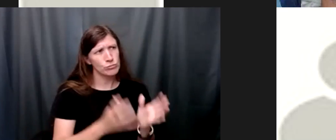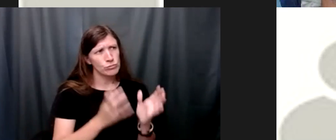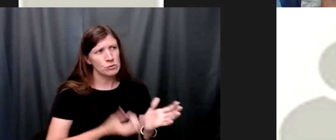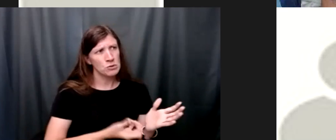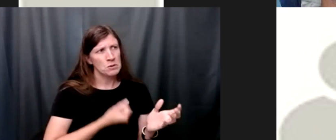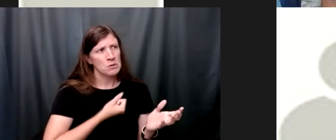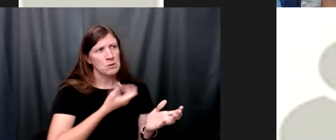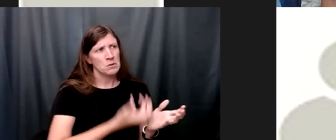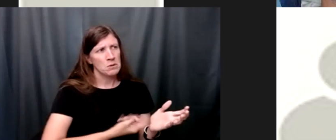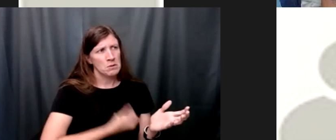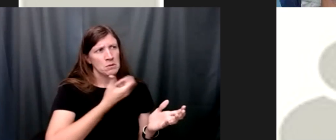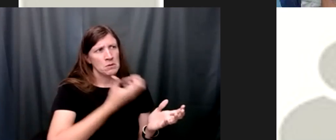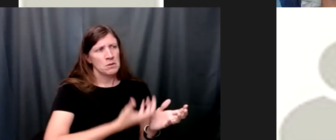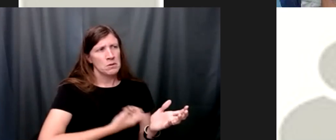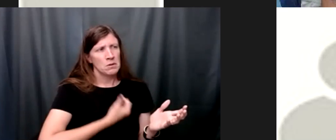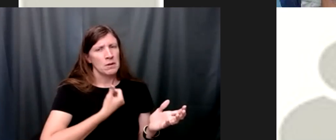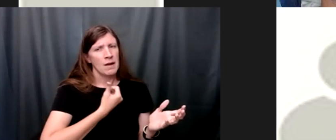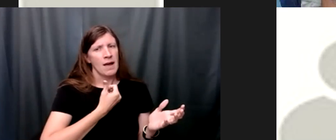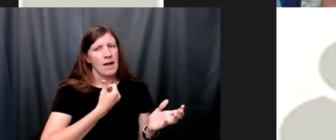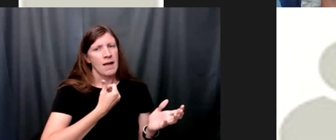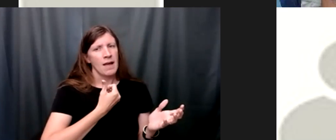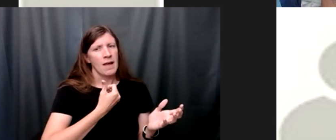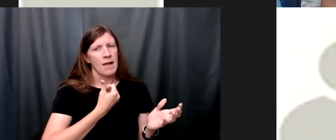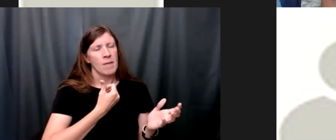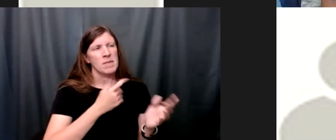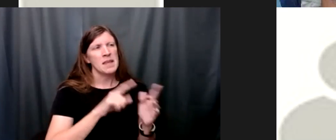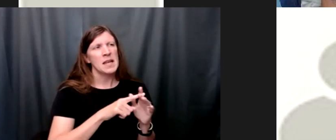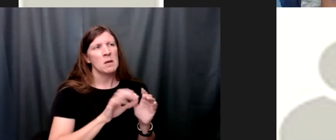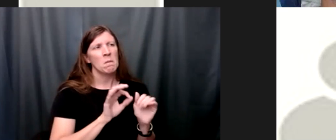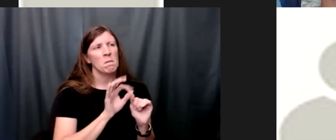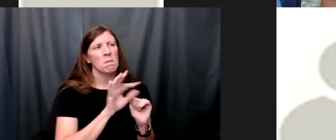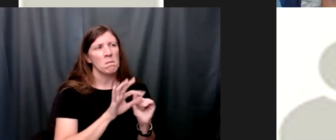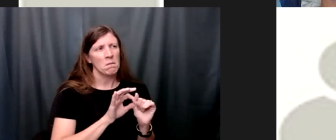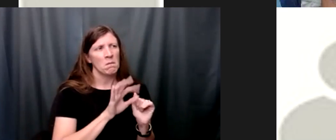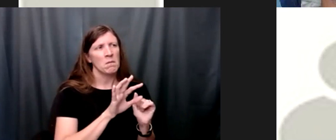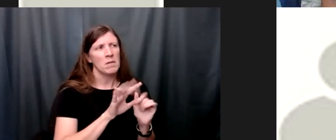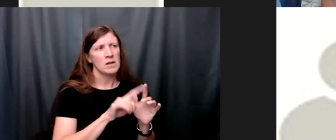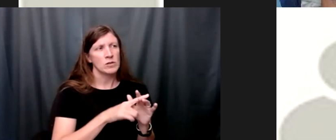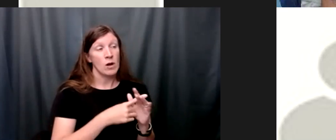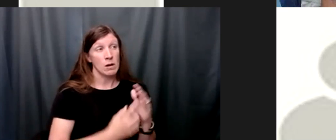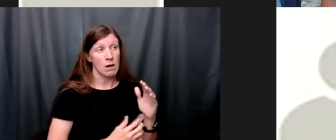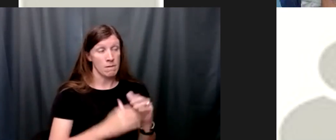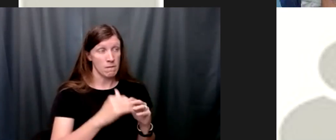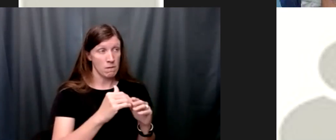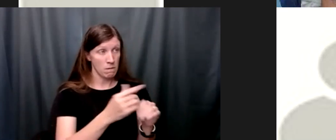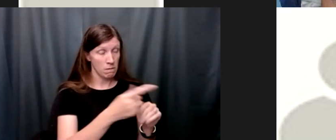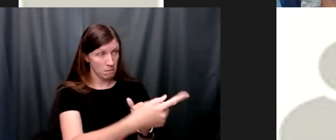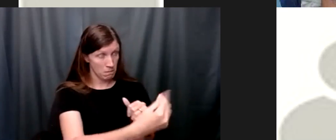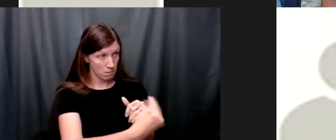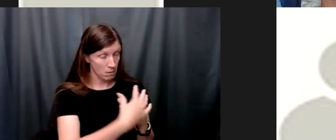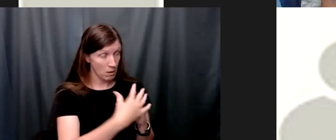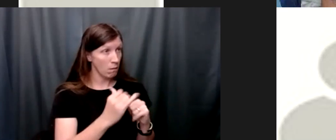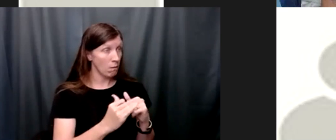very uh uh uh let's just say conservatively at first but then as i started to feel more comfortable i started feeling